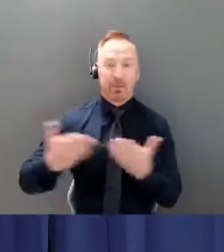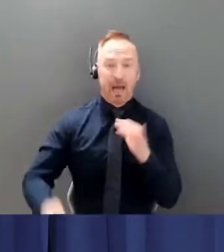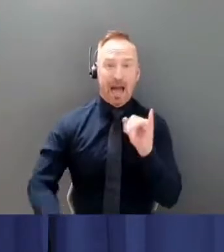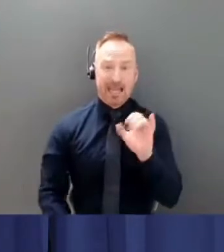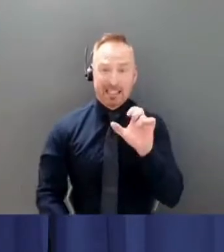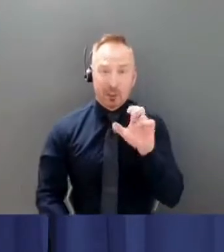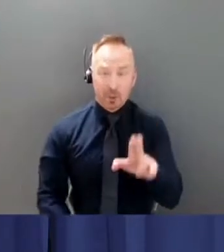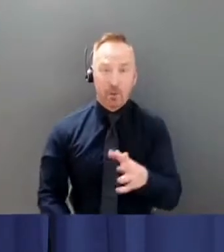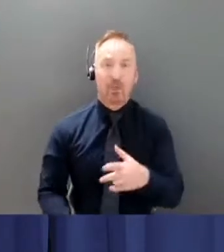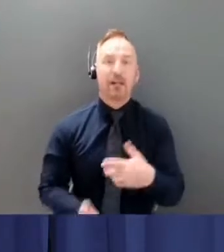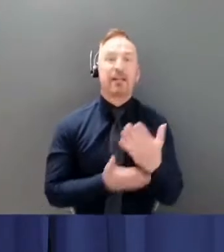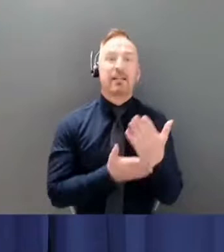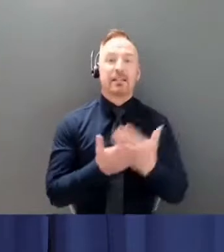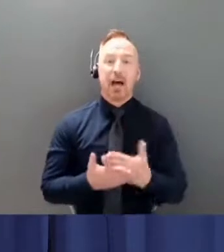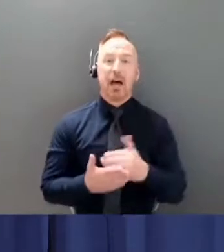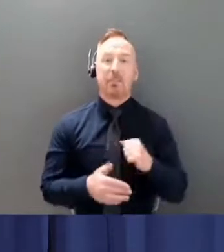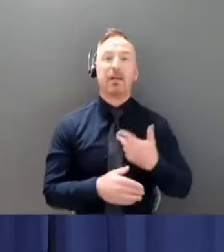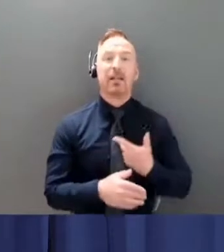several hospitalizations.